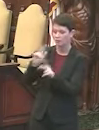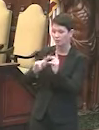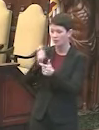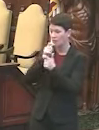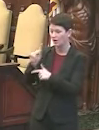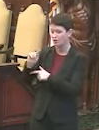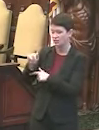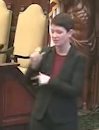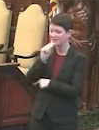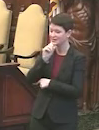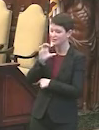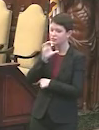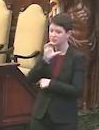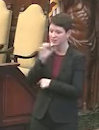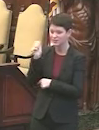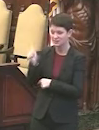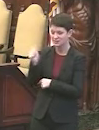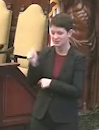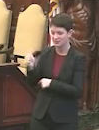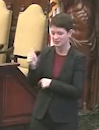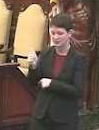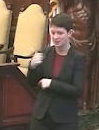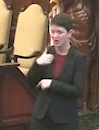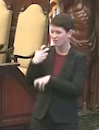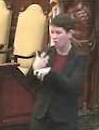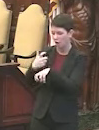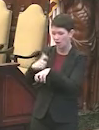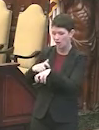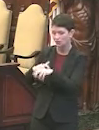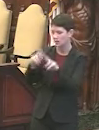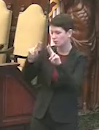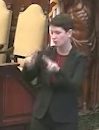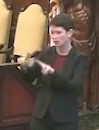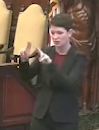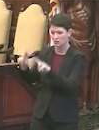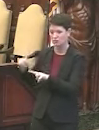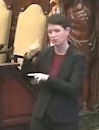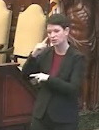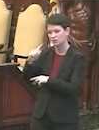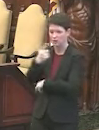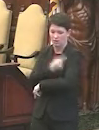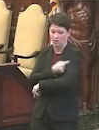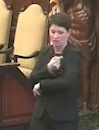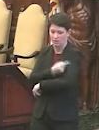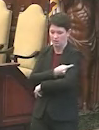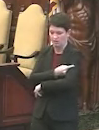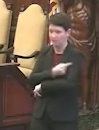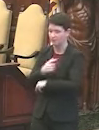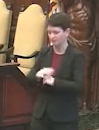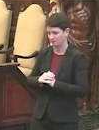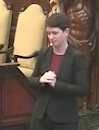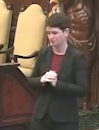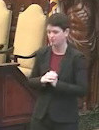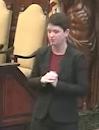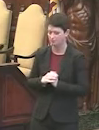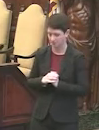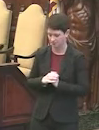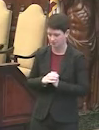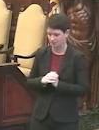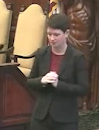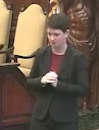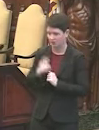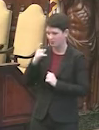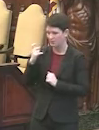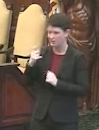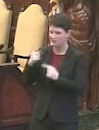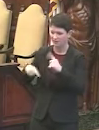sobre los ciudadanos que están teniendo un sueño de tiempo para intentar registrarse por la inoculación con la vacuna, sea por causa